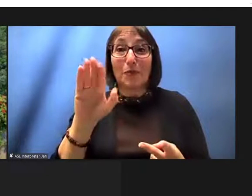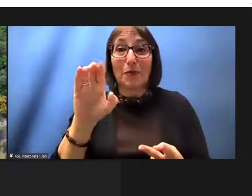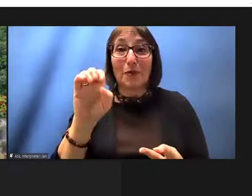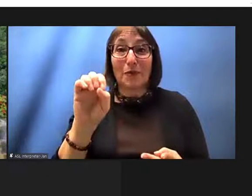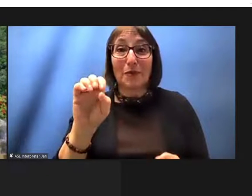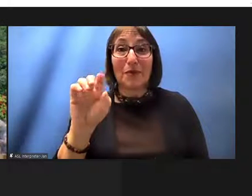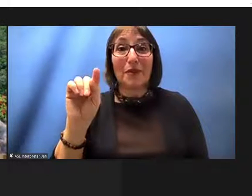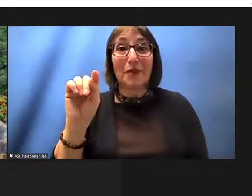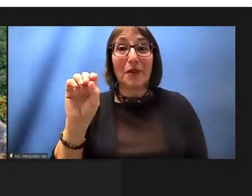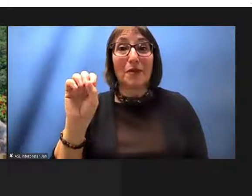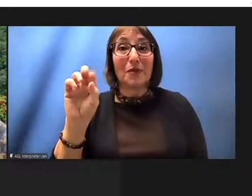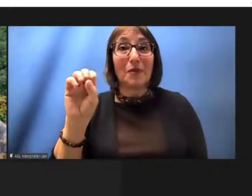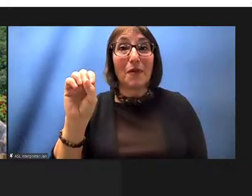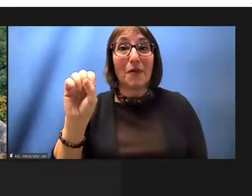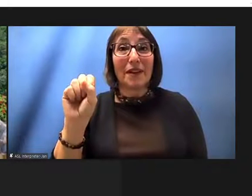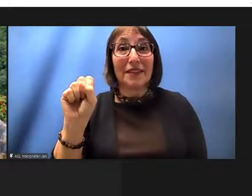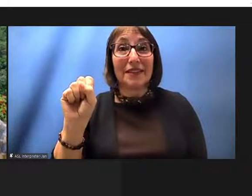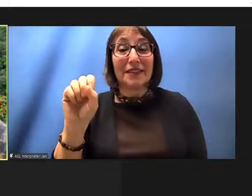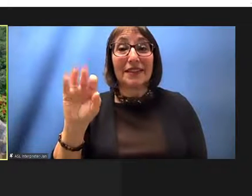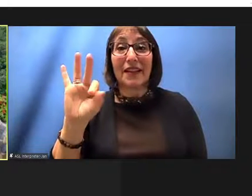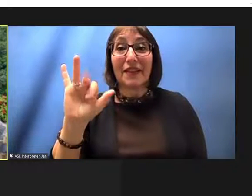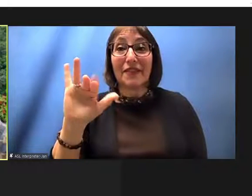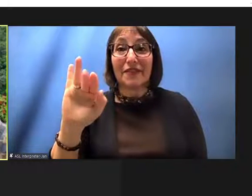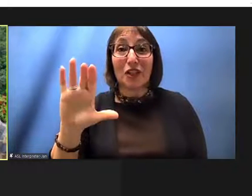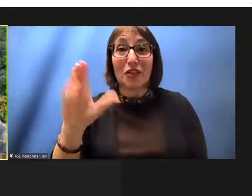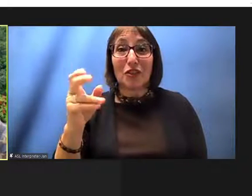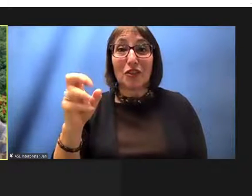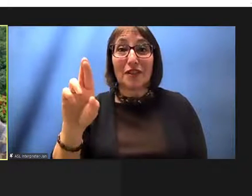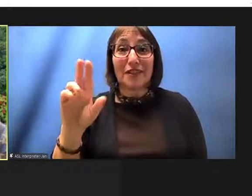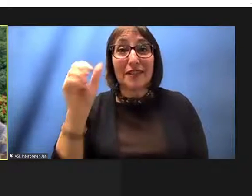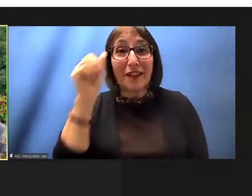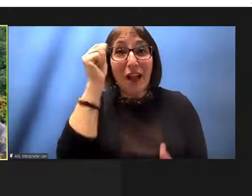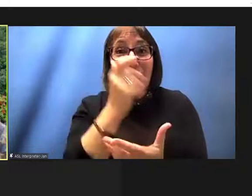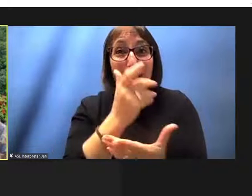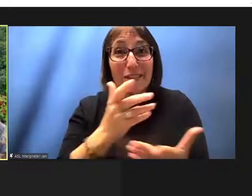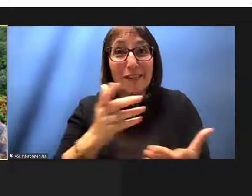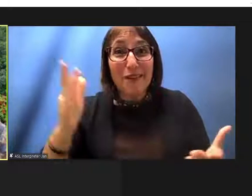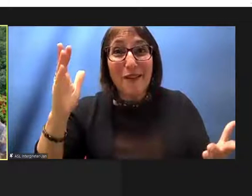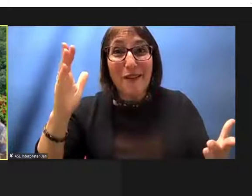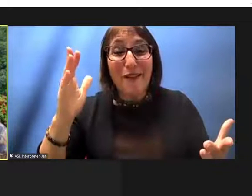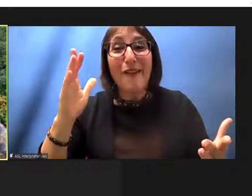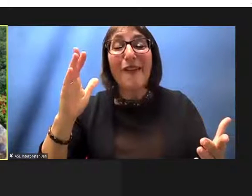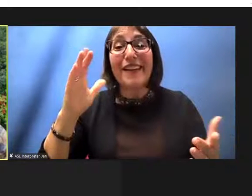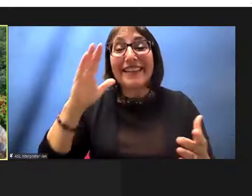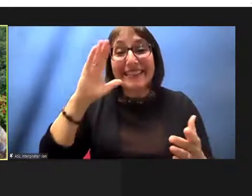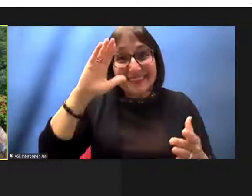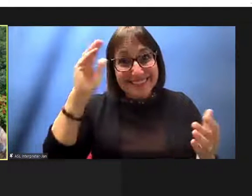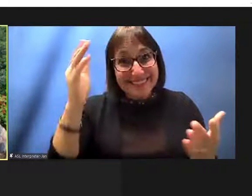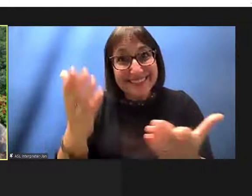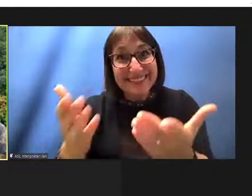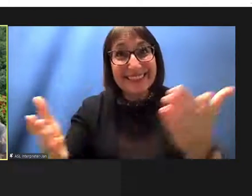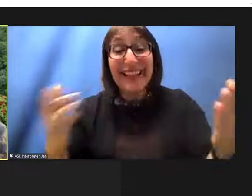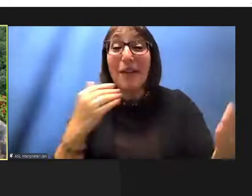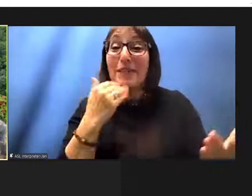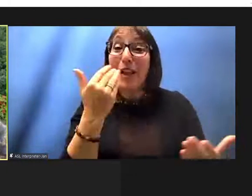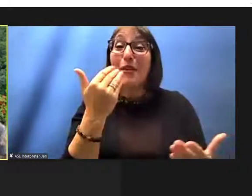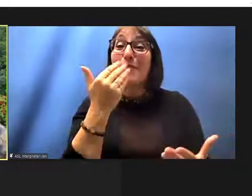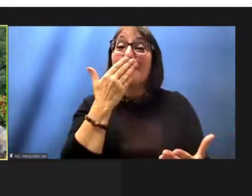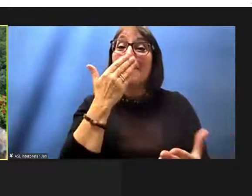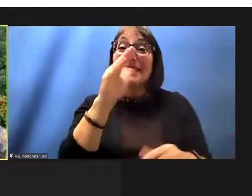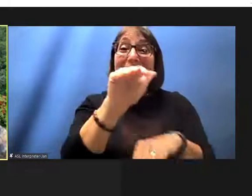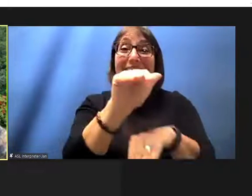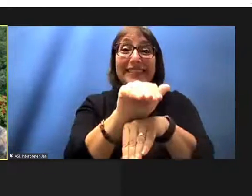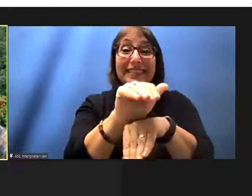folks take it away hi aloha ahiyahi kakou i'm saying good evening because